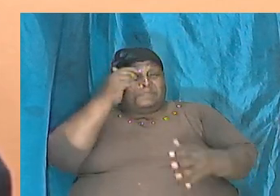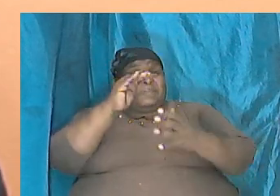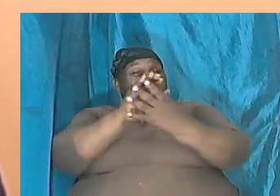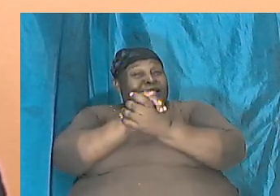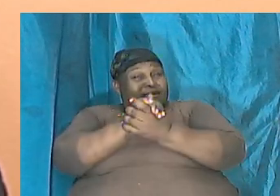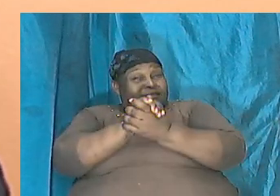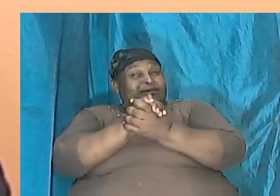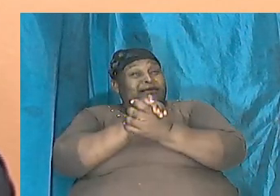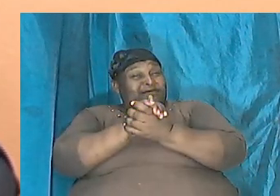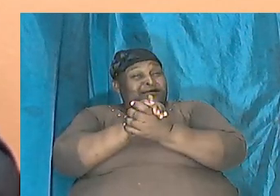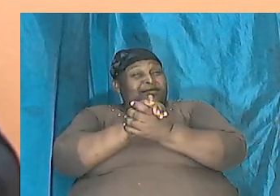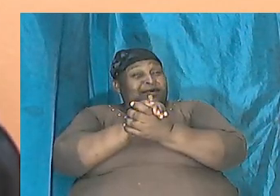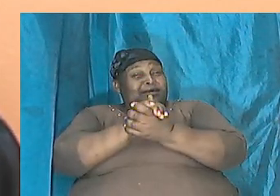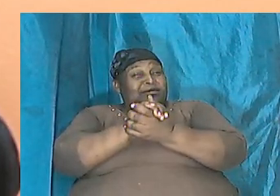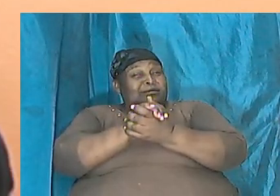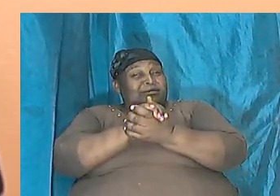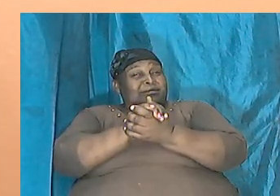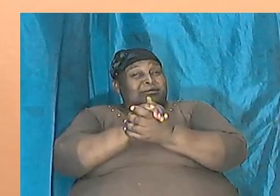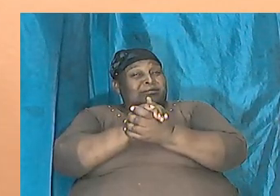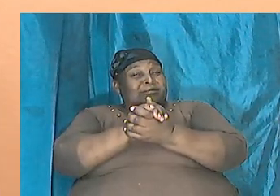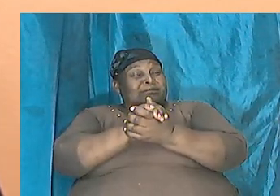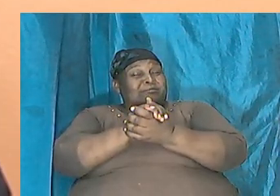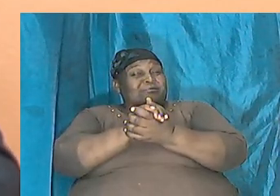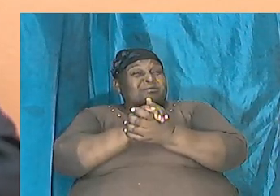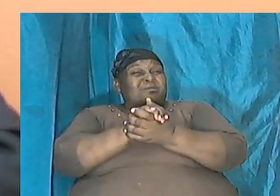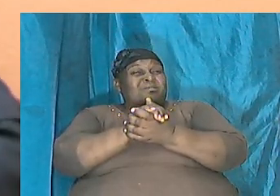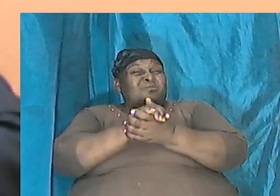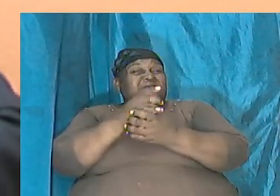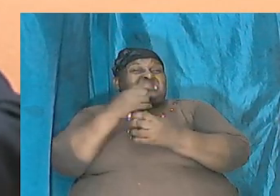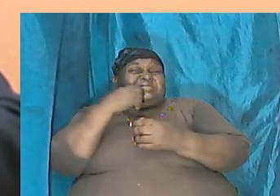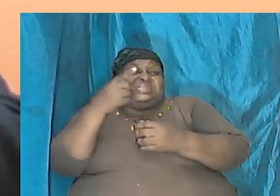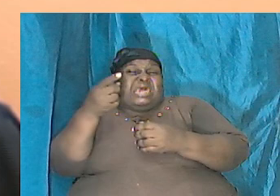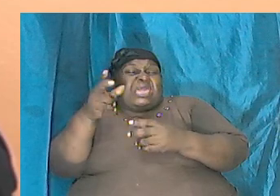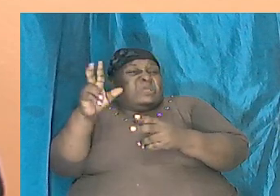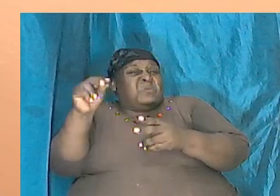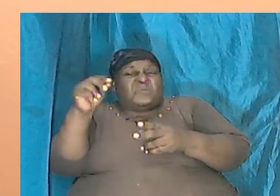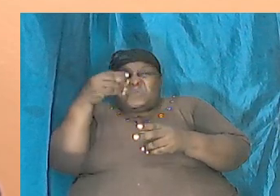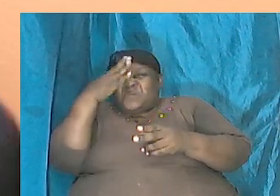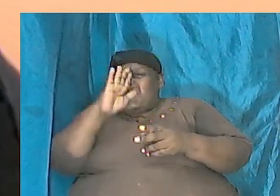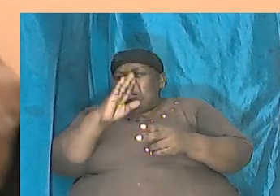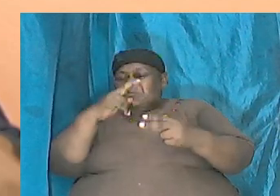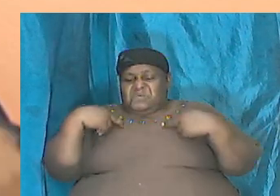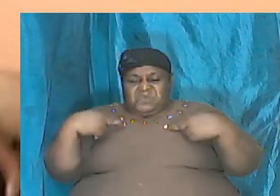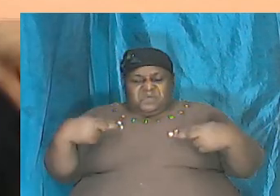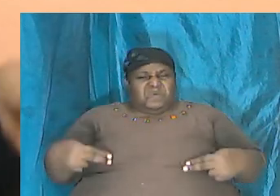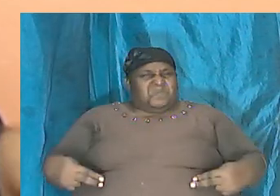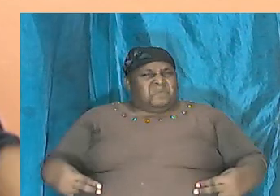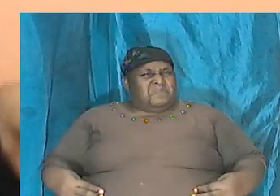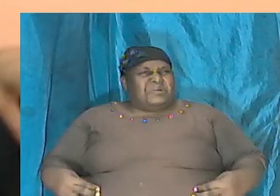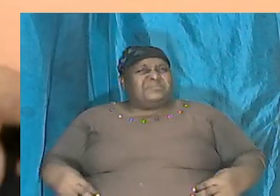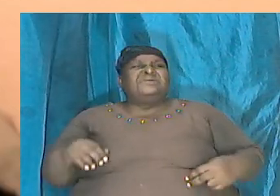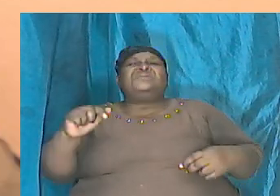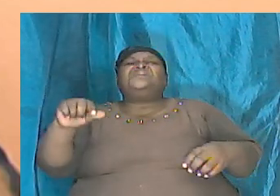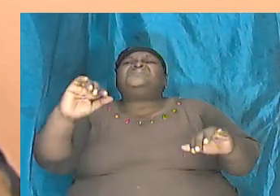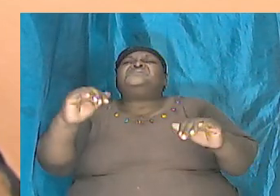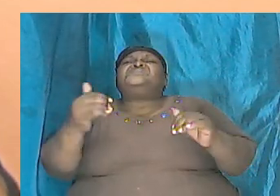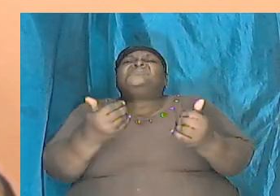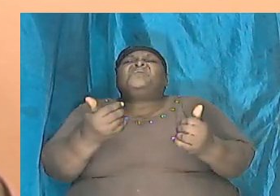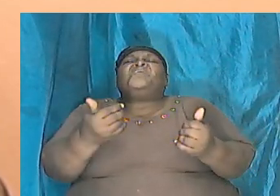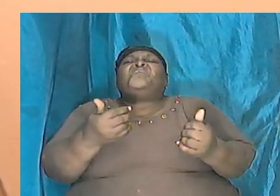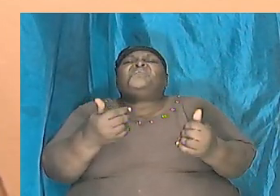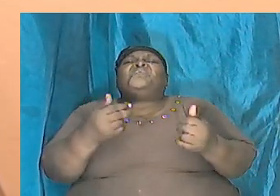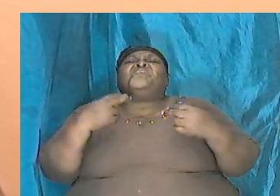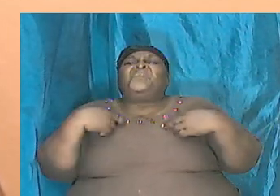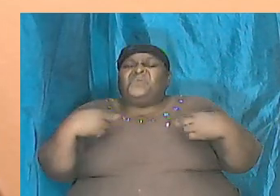evolution and want to convey that and to say to humanity, this is how you got here.